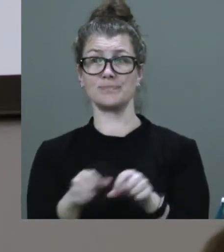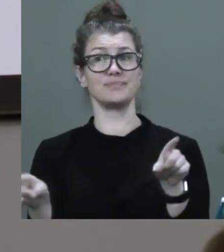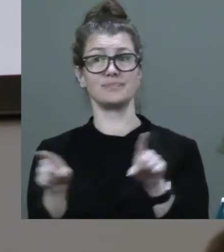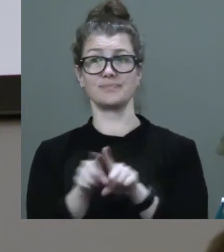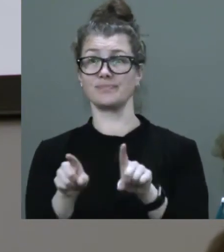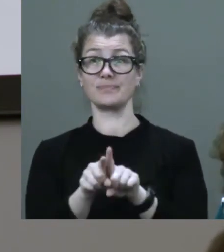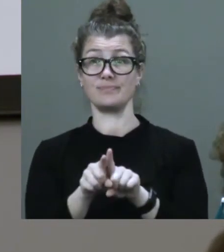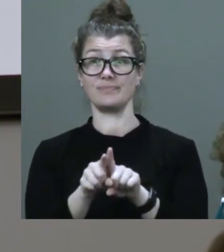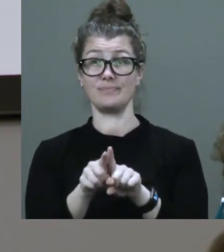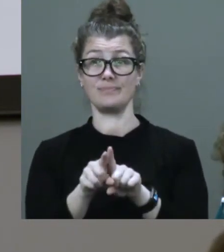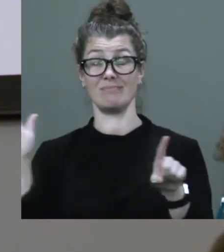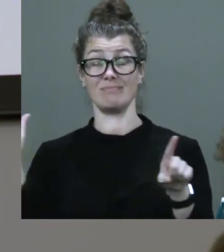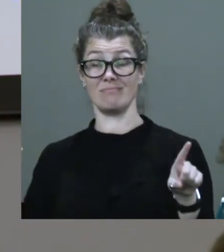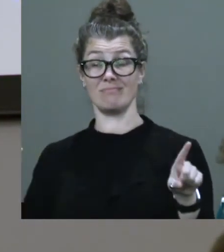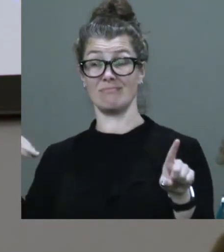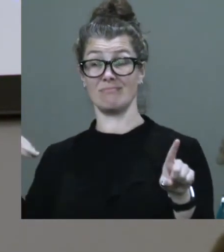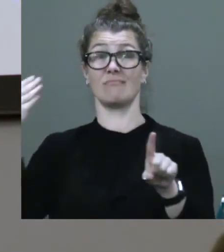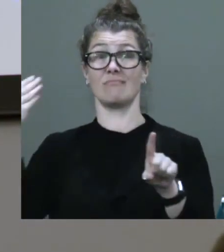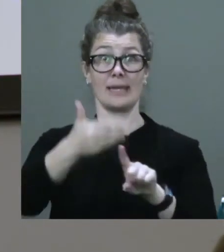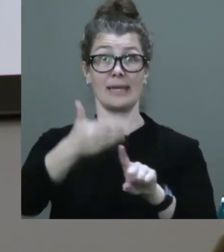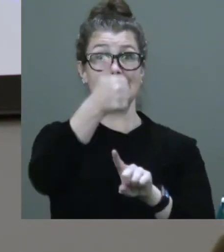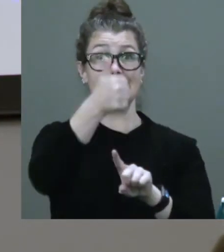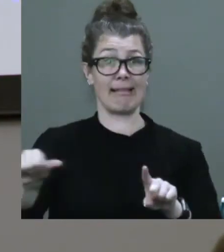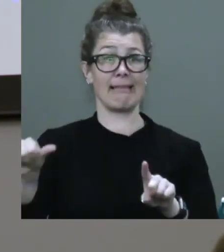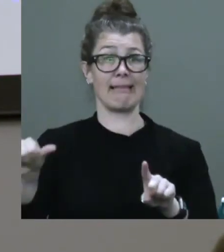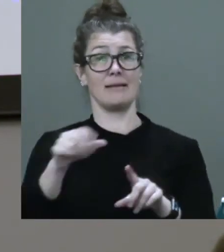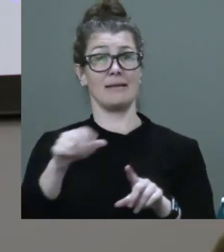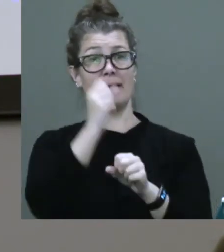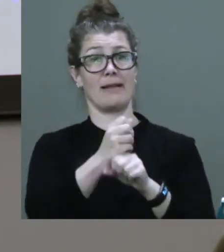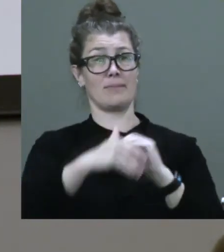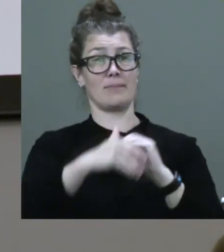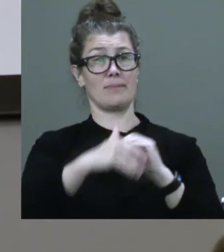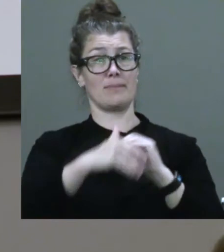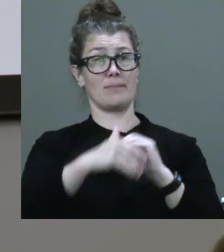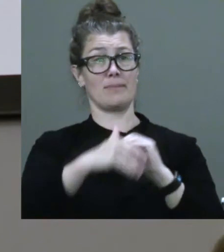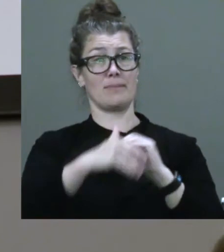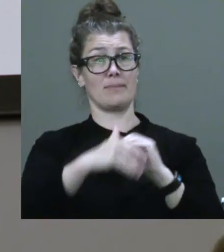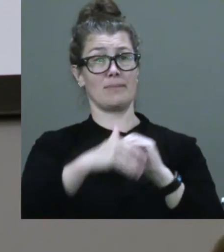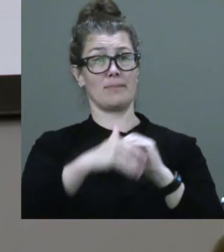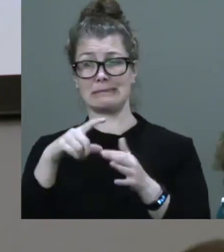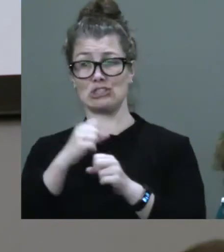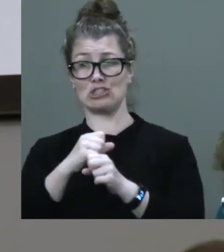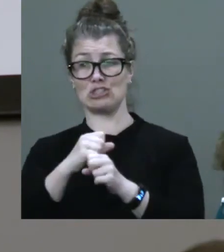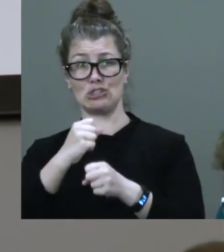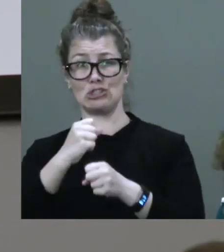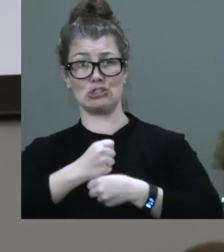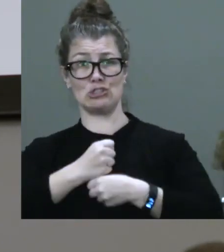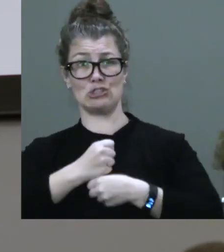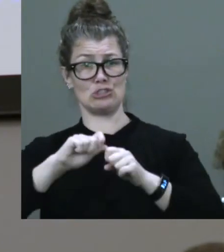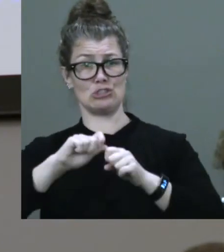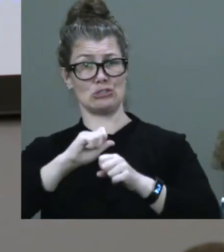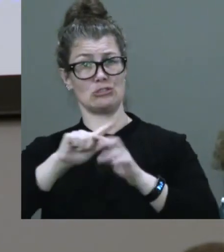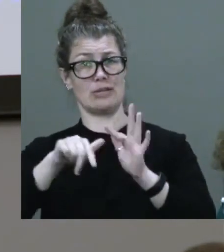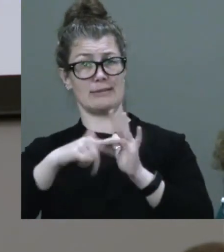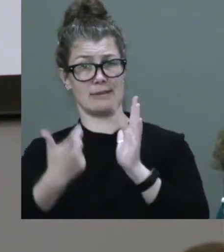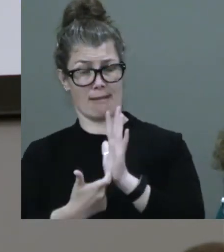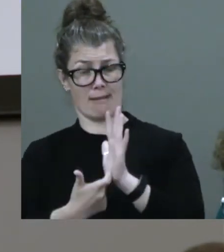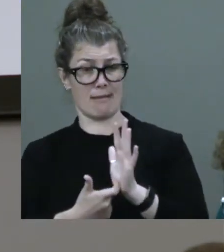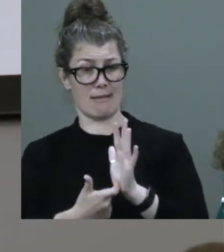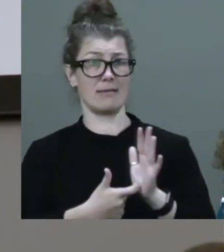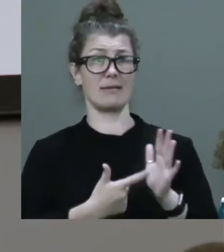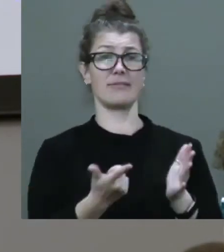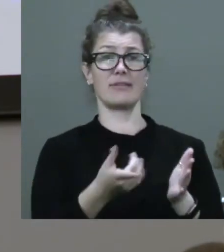and still is, those beliefs in relation to race and gender. That the inclusion of disabled kids in the classroom